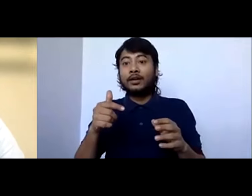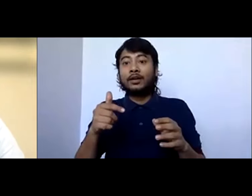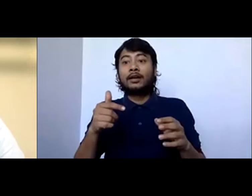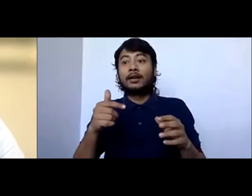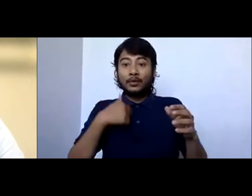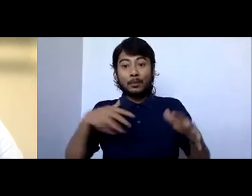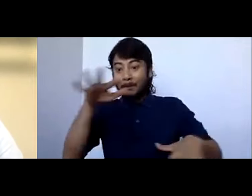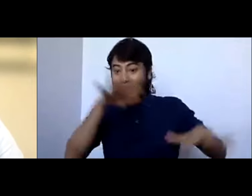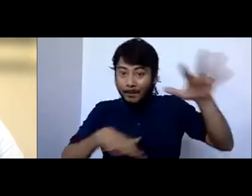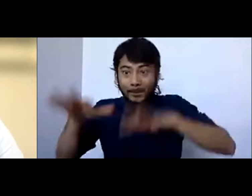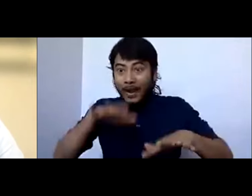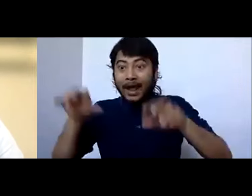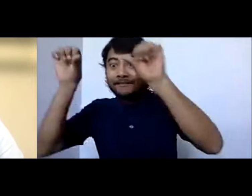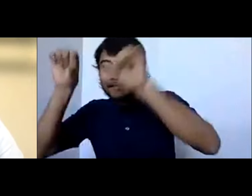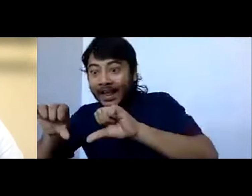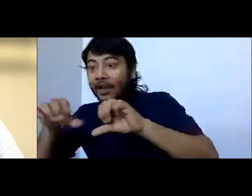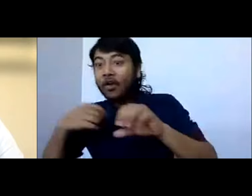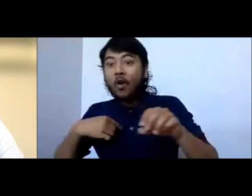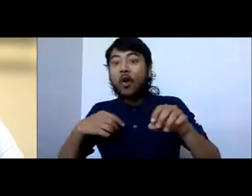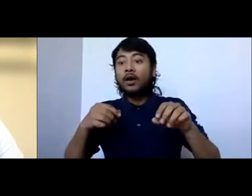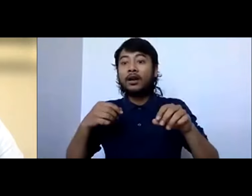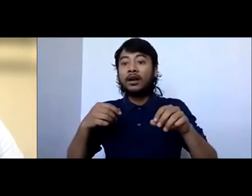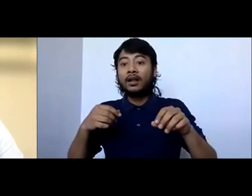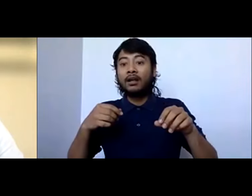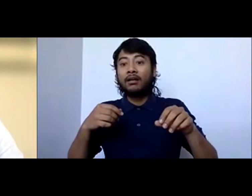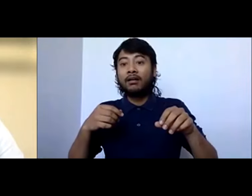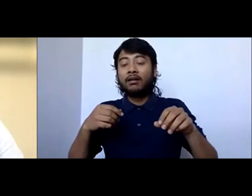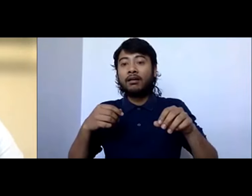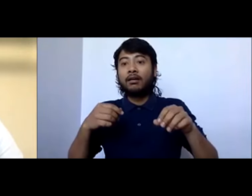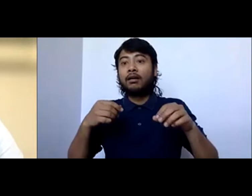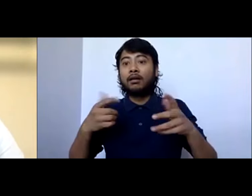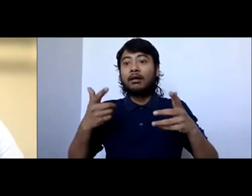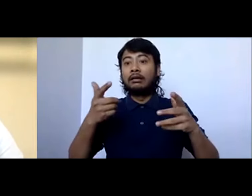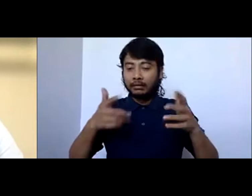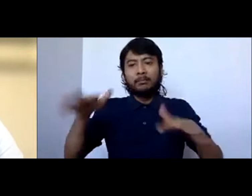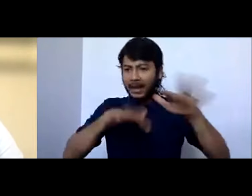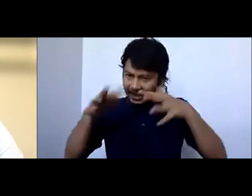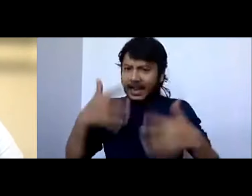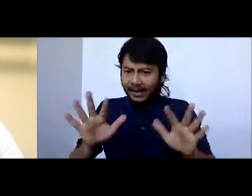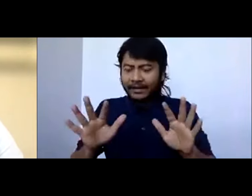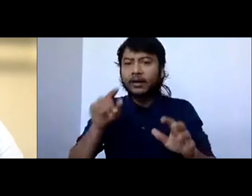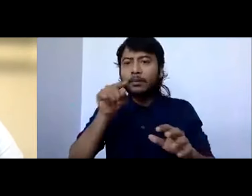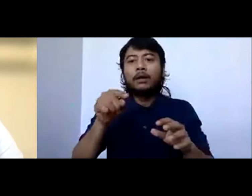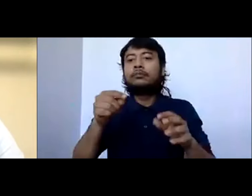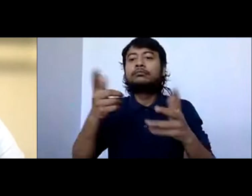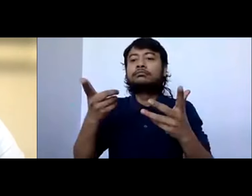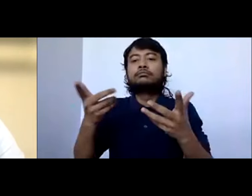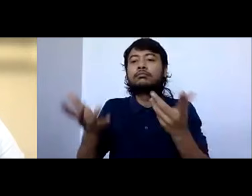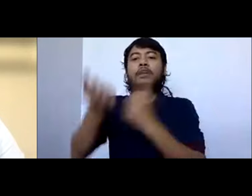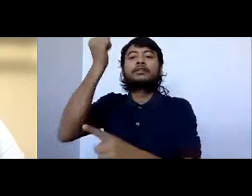So I think some of those, I guess, some of my concerns moving forward, you know, the healthcare system and how it will deal